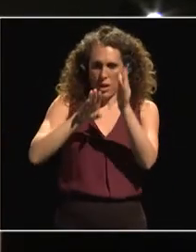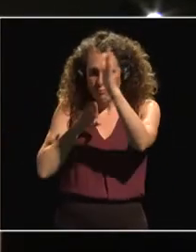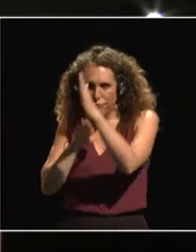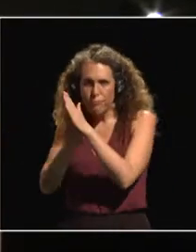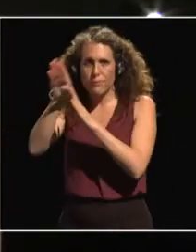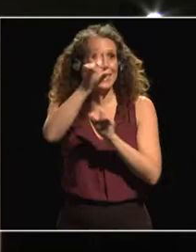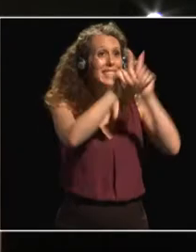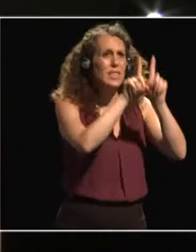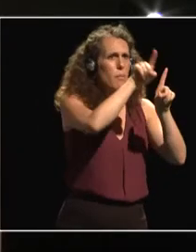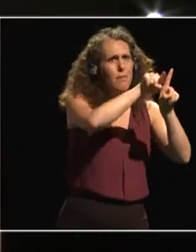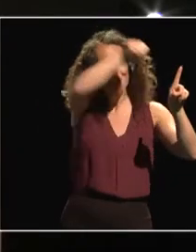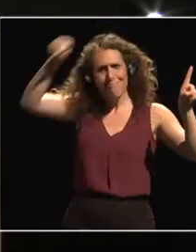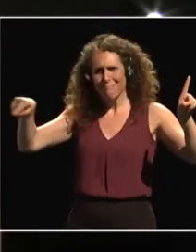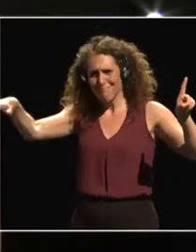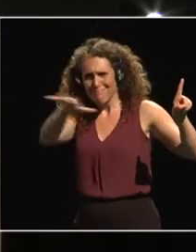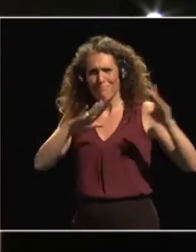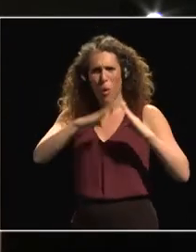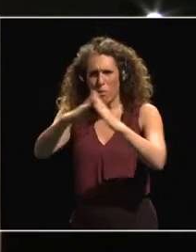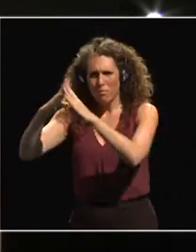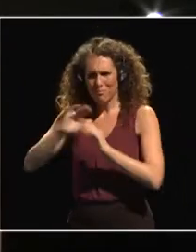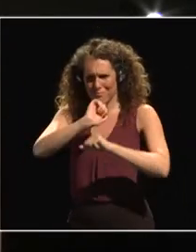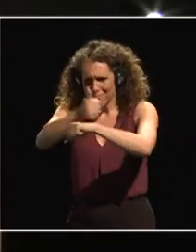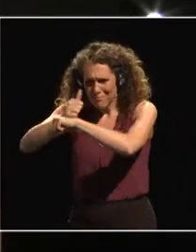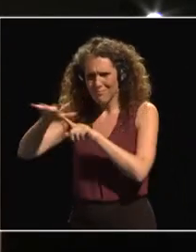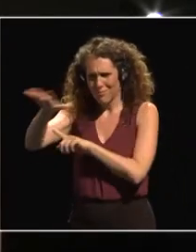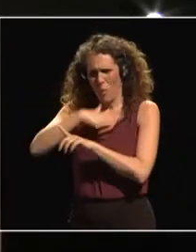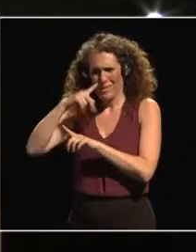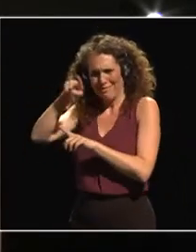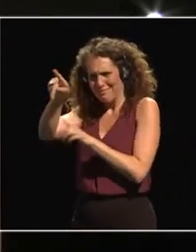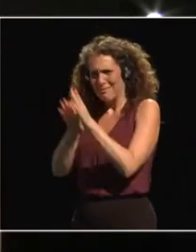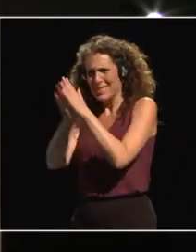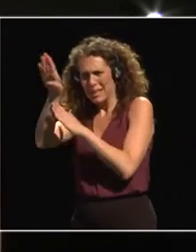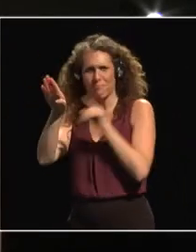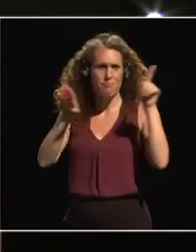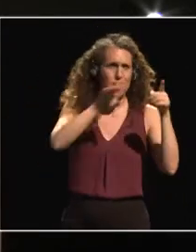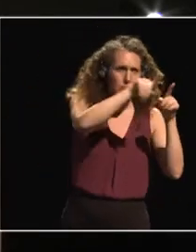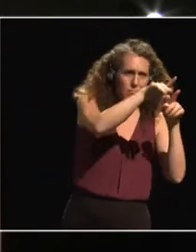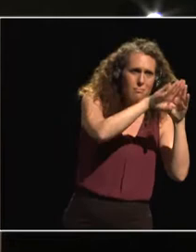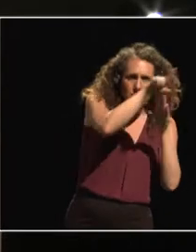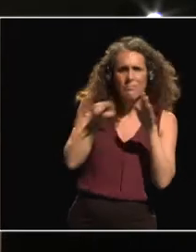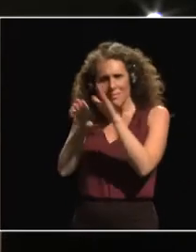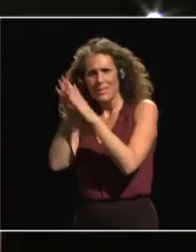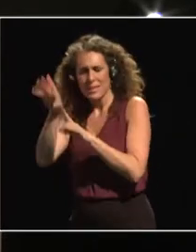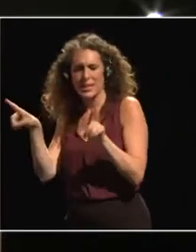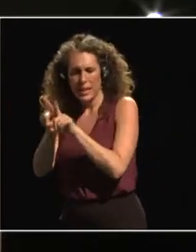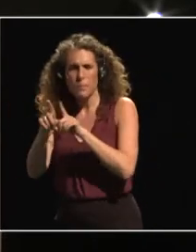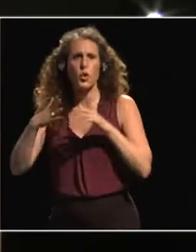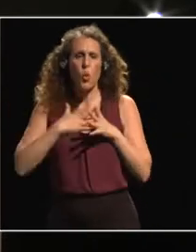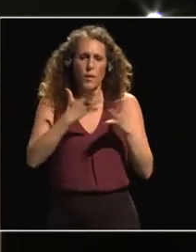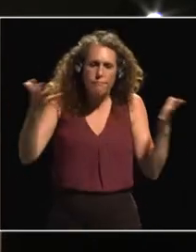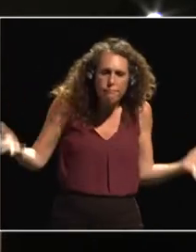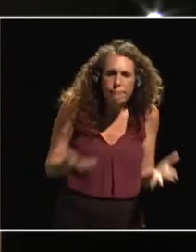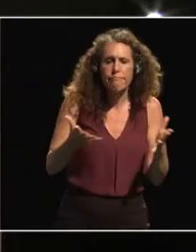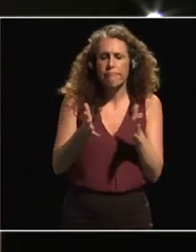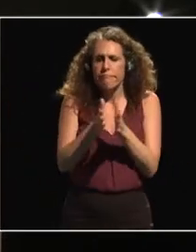this afternoon's session are to identify public and private investments needed to mobilize, incentivize and